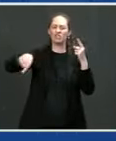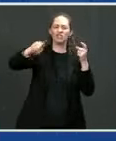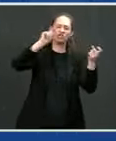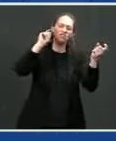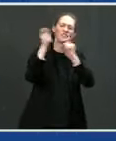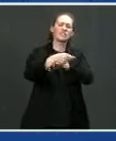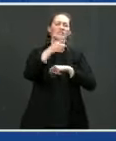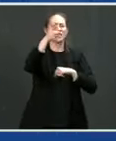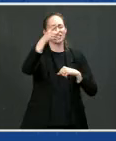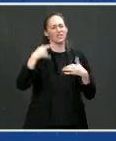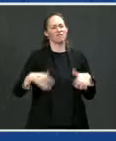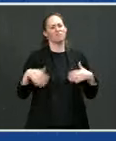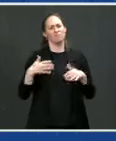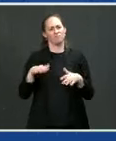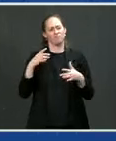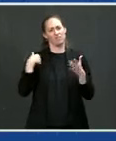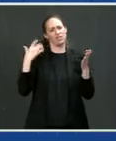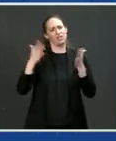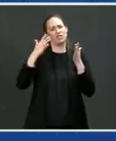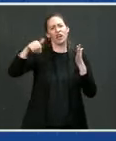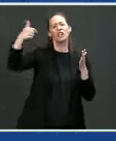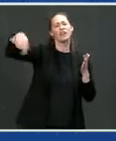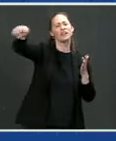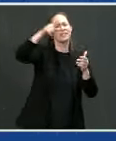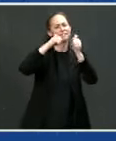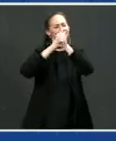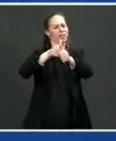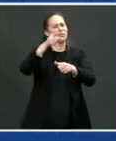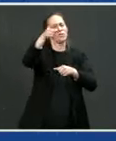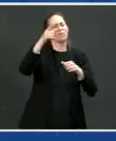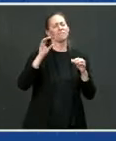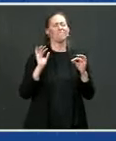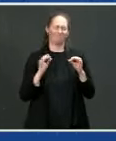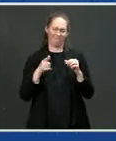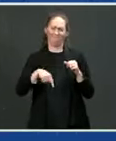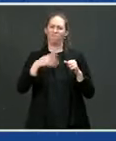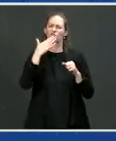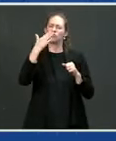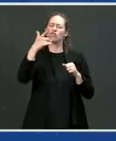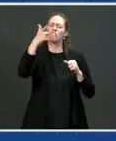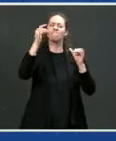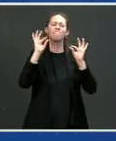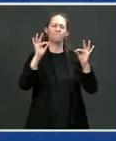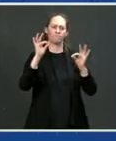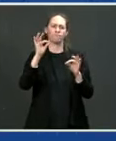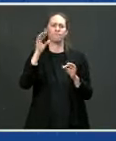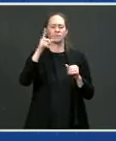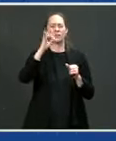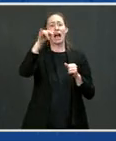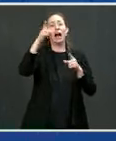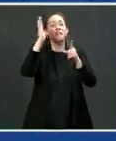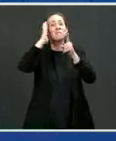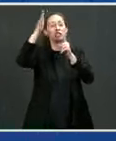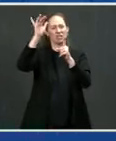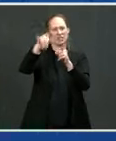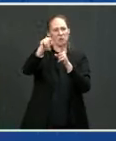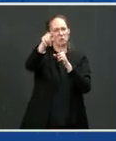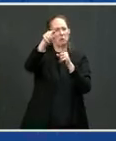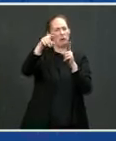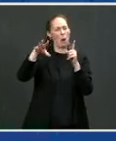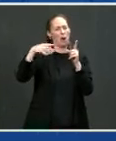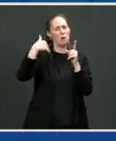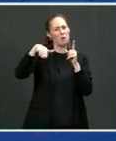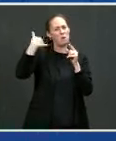catching up to do, but we're going to be in a position where we ought to own the future here. We ought to be the single most